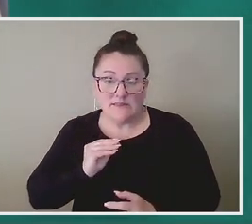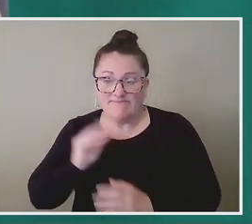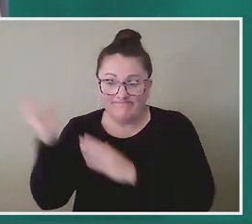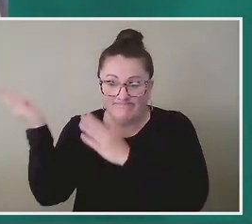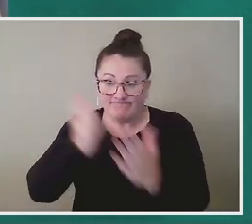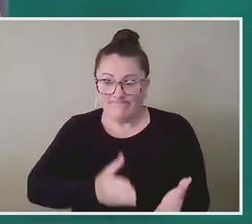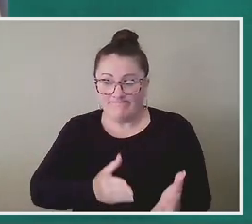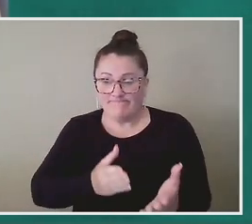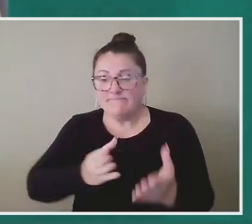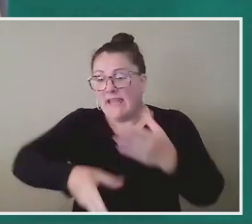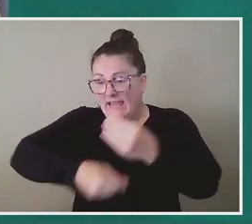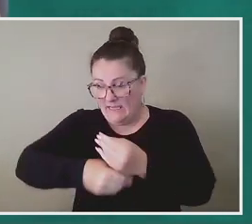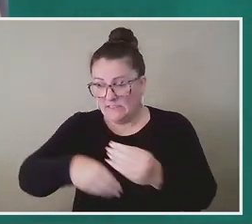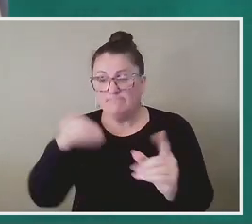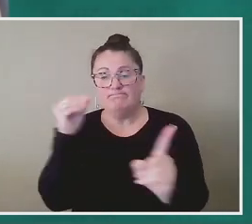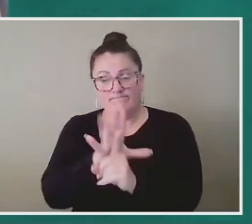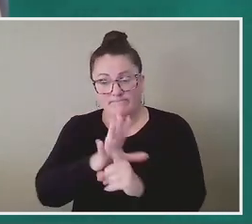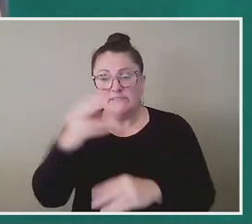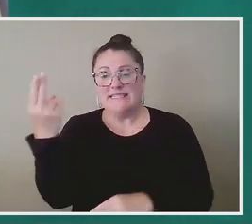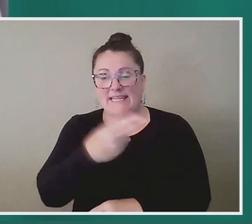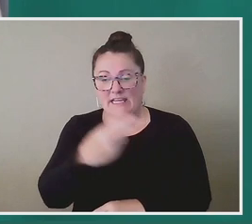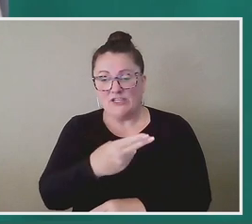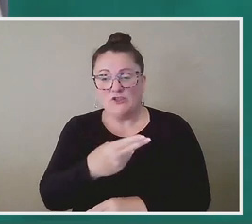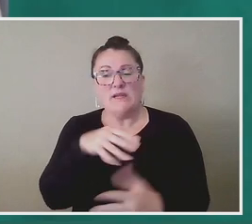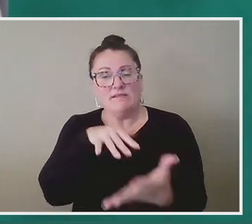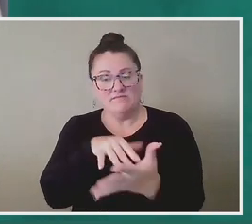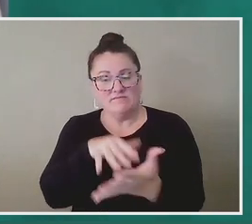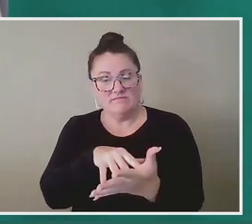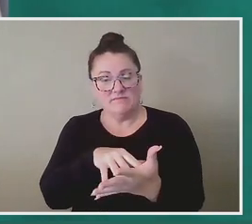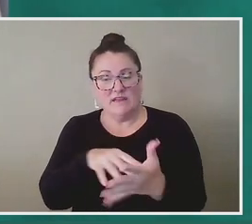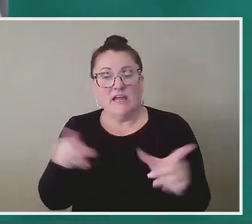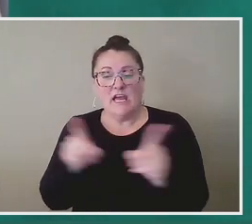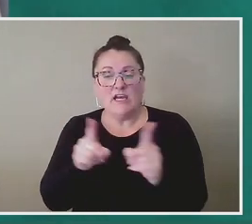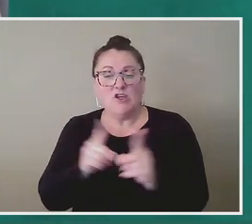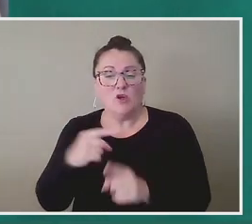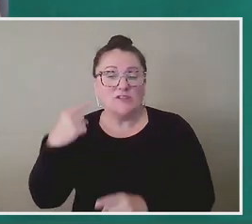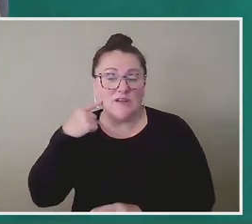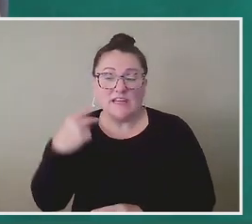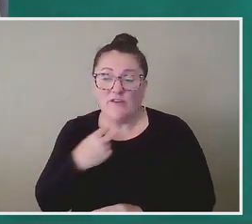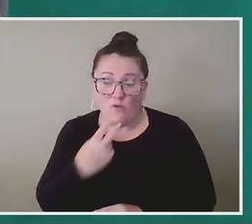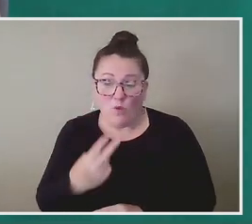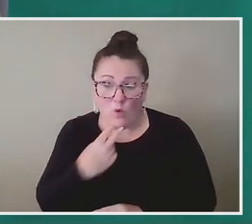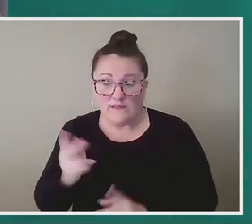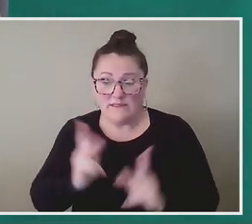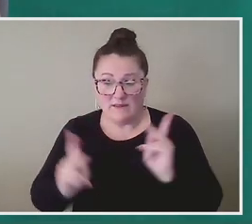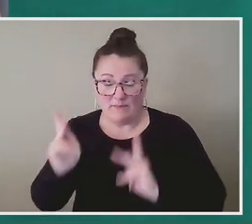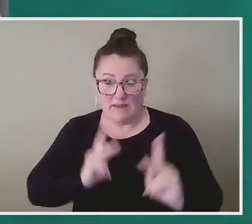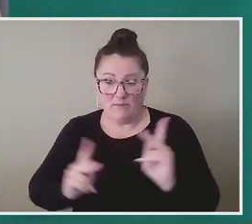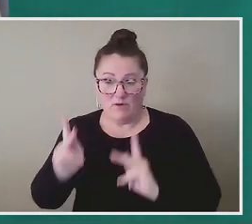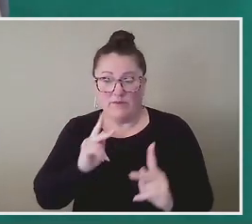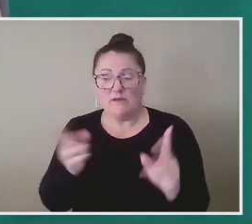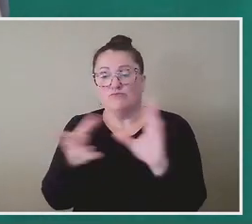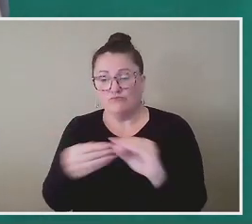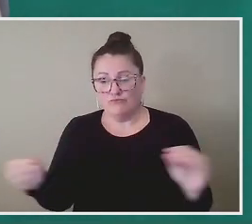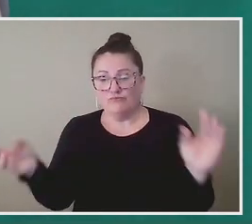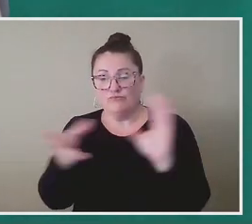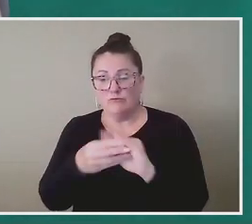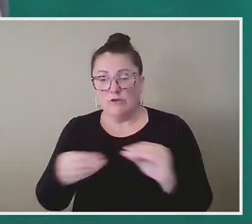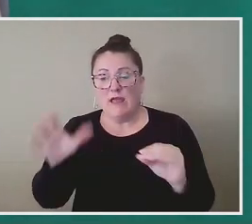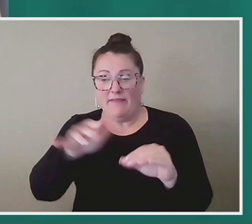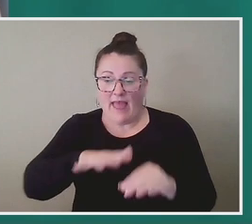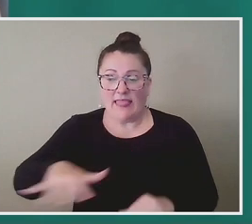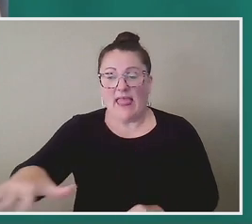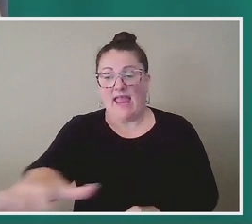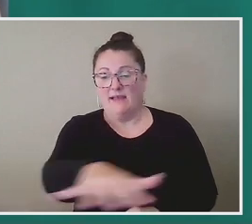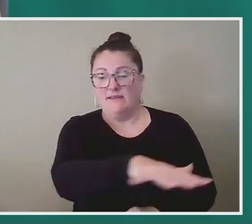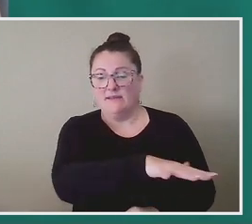history and to the scholarship. And also to hear the voices of the people who are, are telling the story of that land, whether they're telling